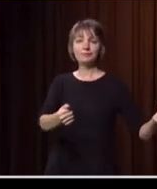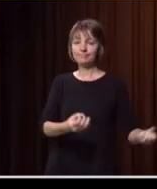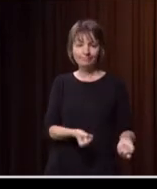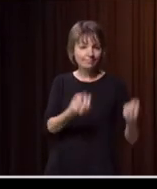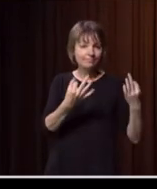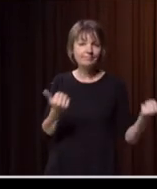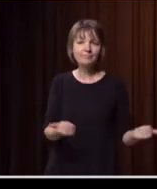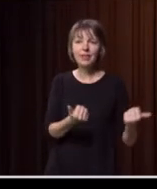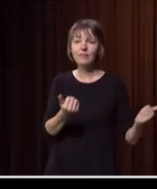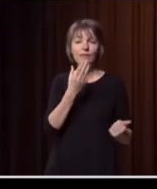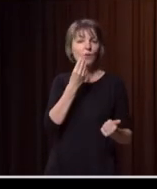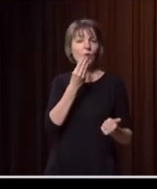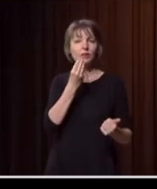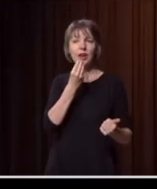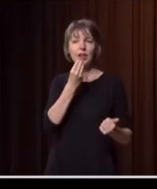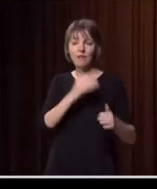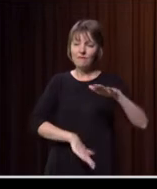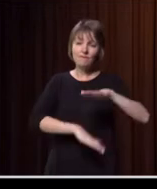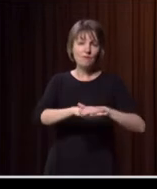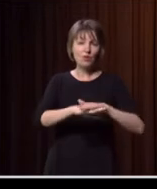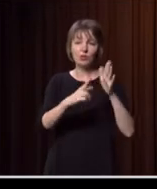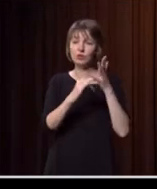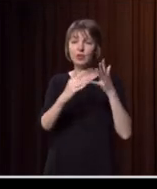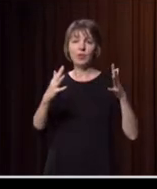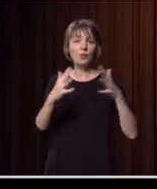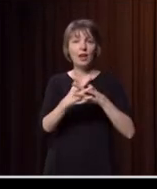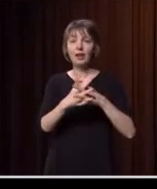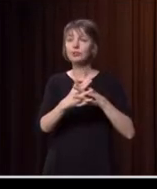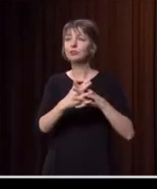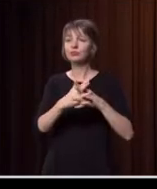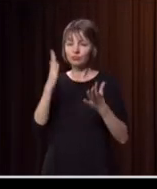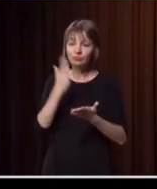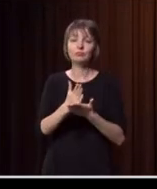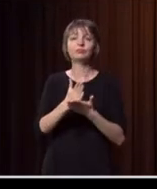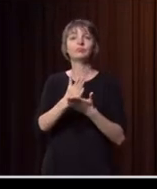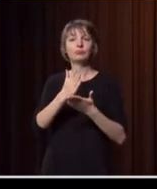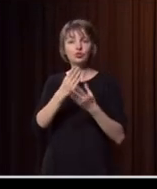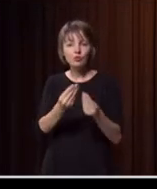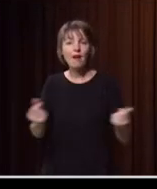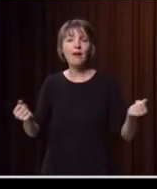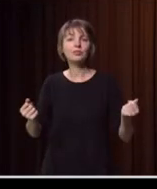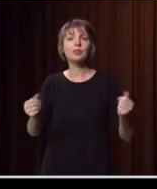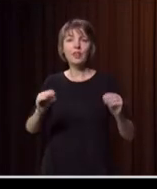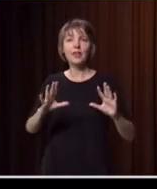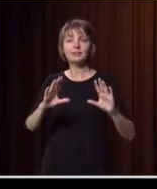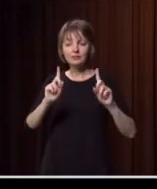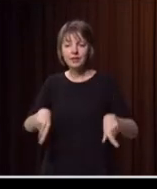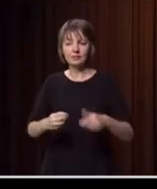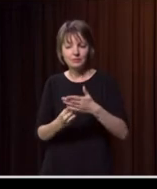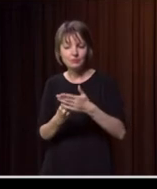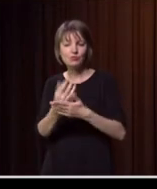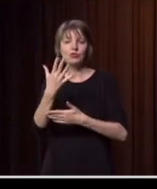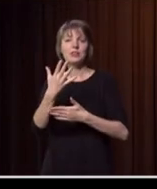before. A hundred percent of the state was drought affected or drought declared. And as we rolled into spring and then as we rolled into